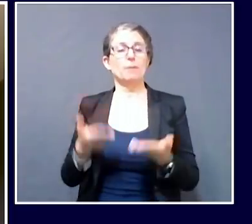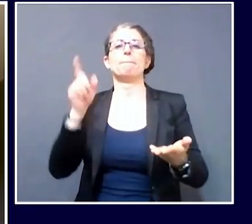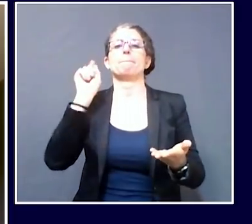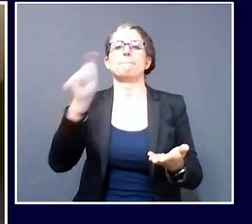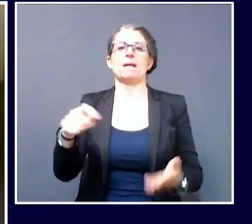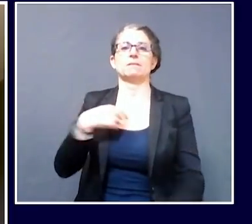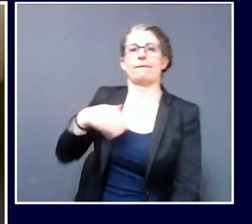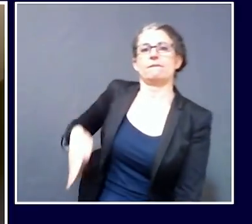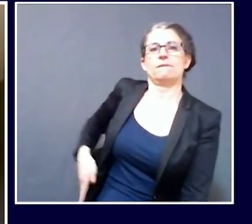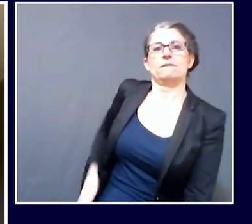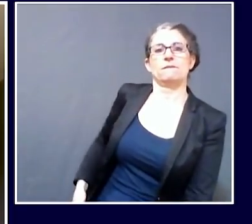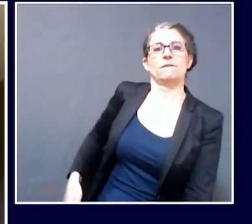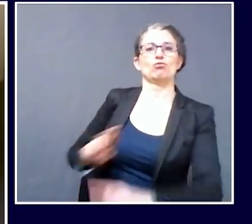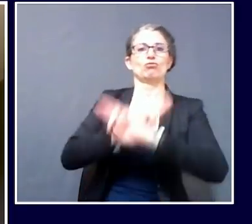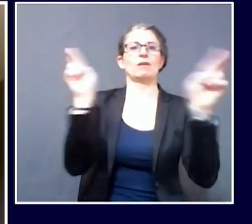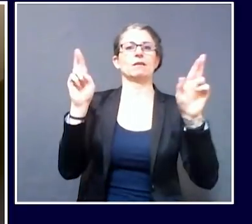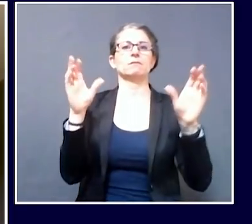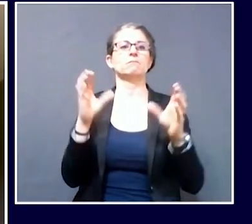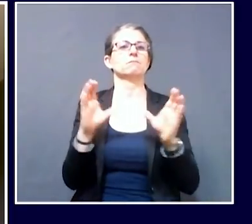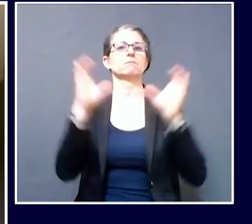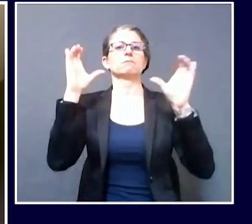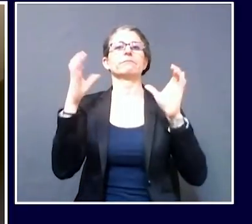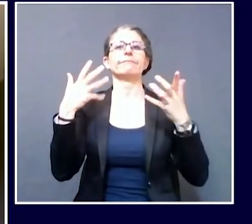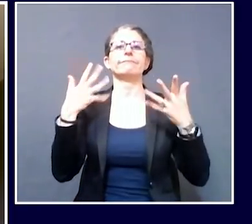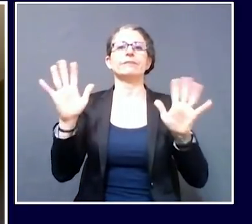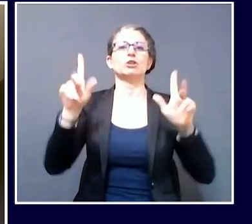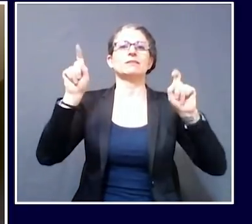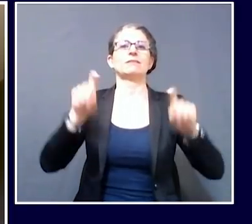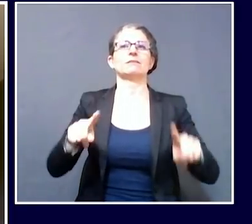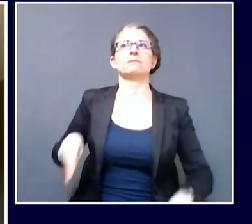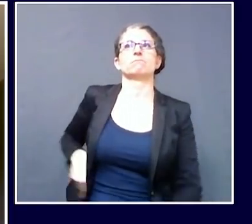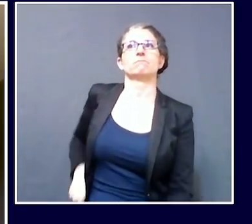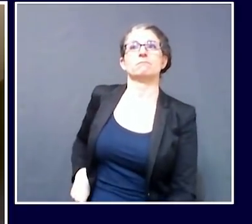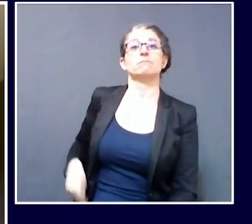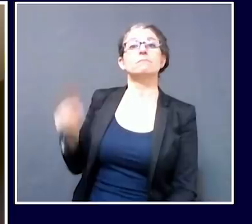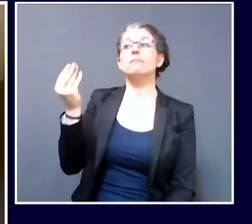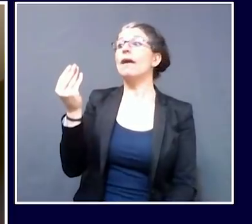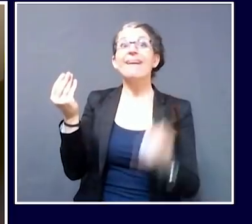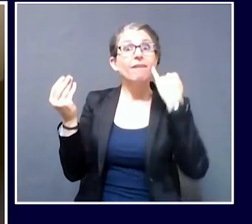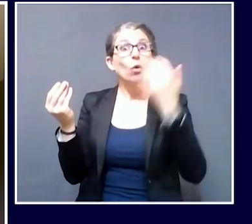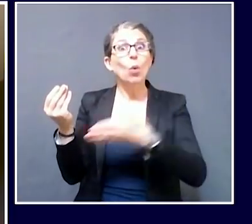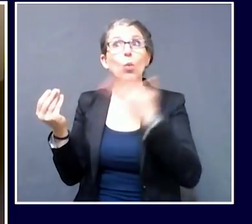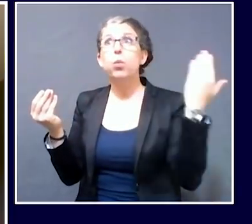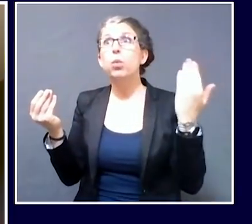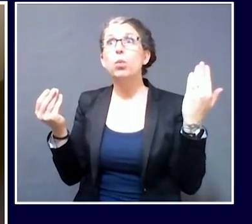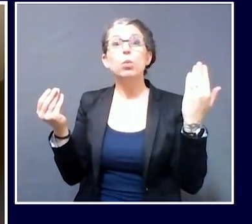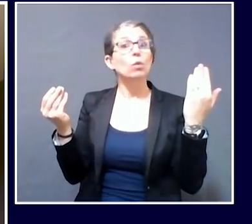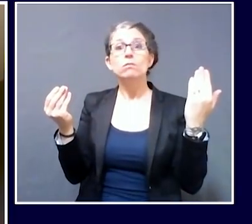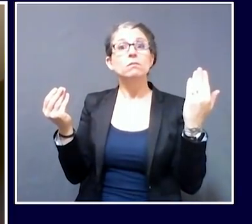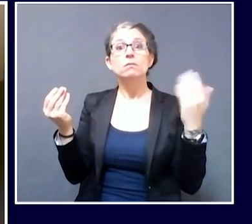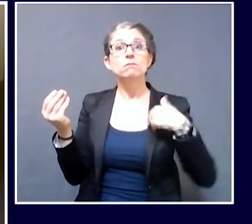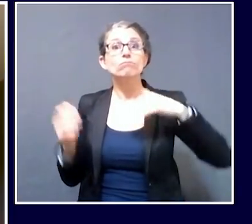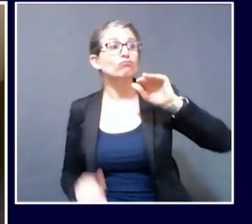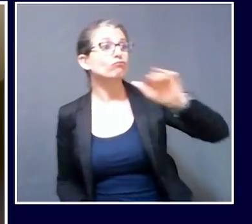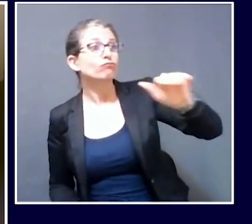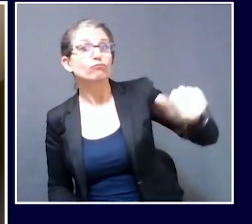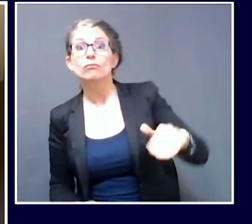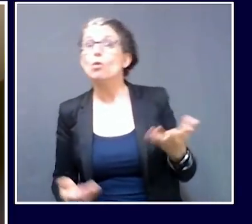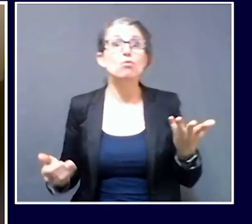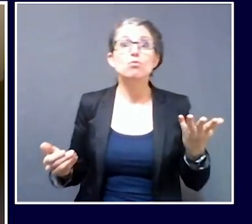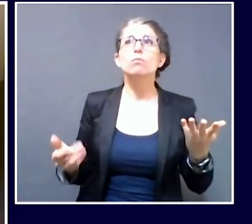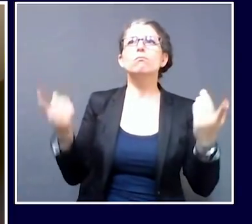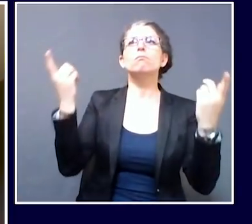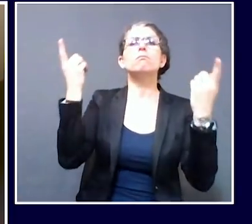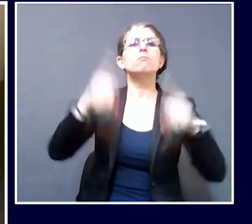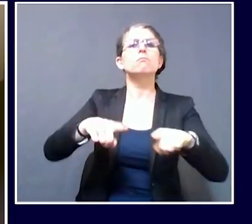consequences for non-compliance are not clear. Beyond that, there is the potential for discriminatory enforcement and unconstitutional stops. Law